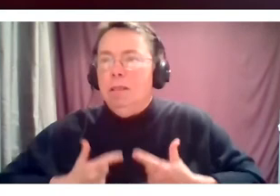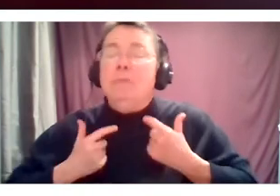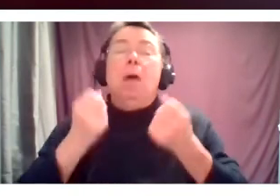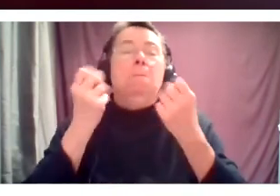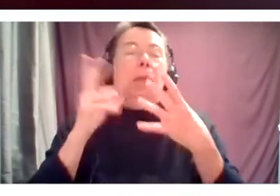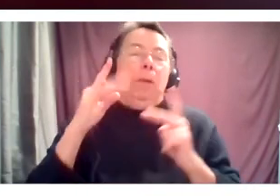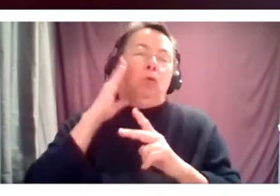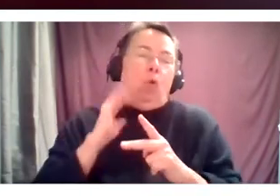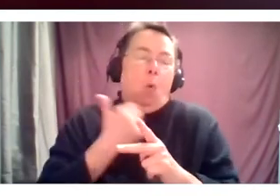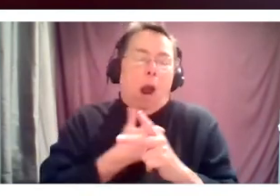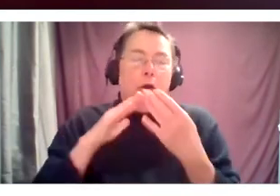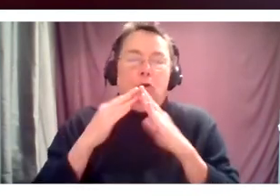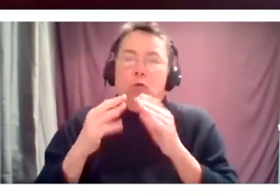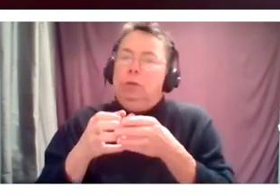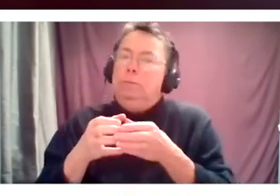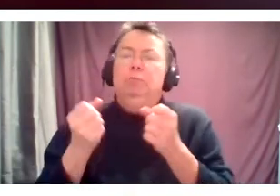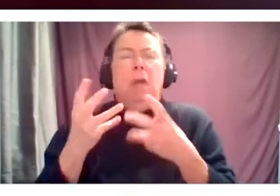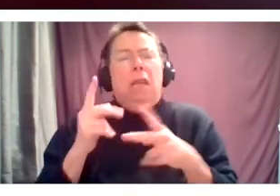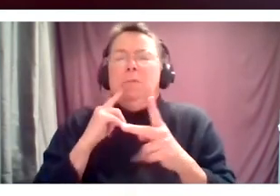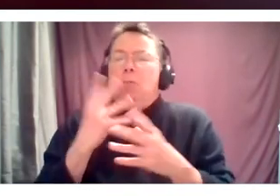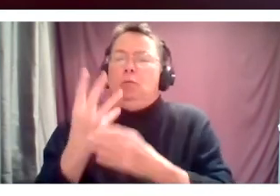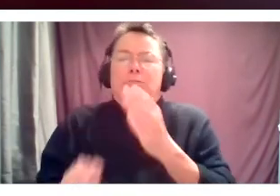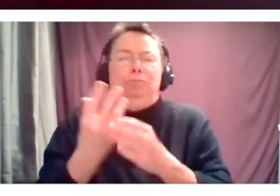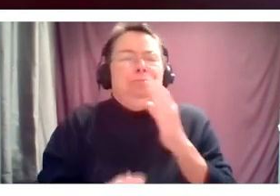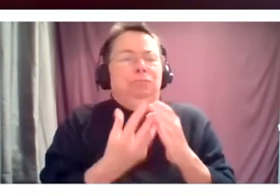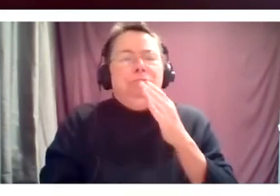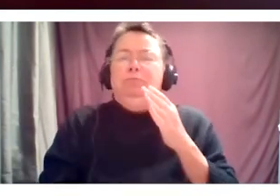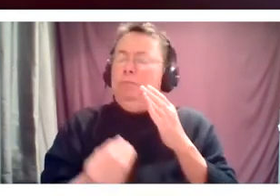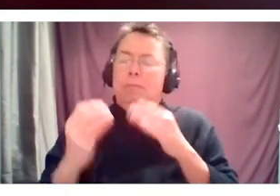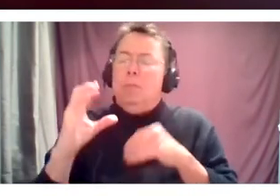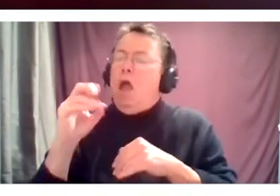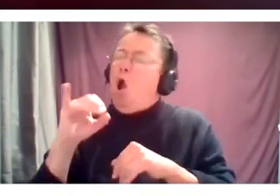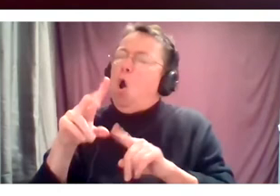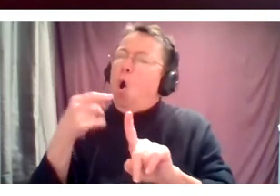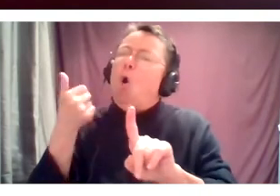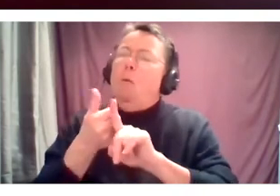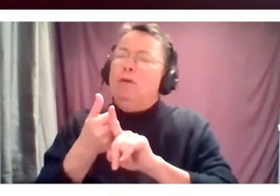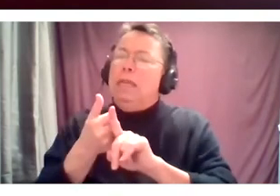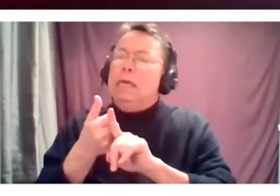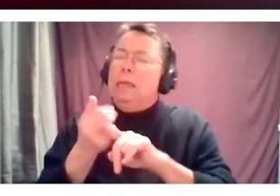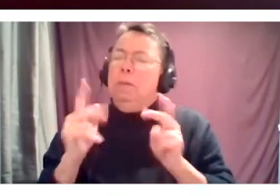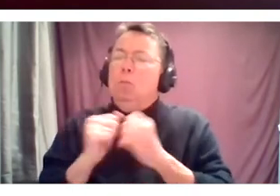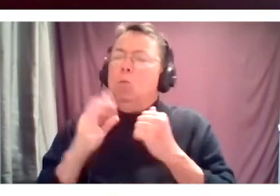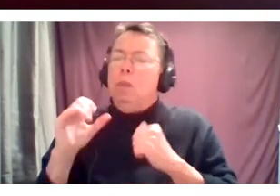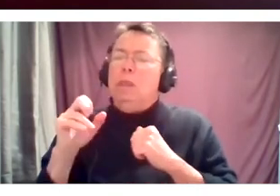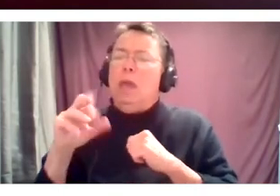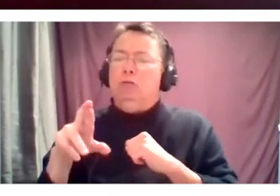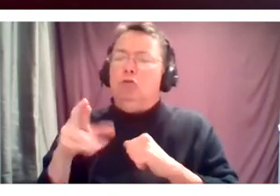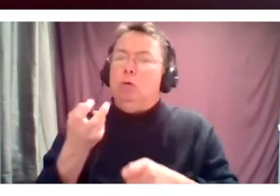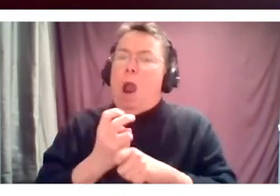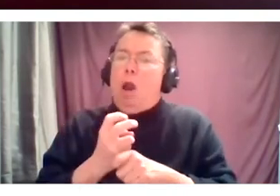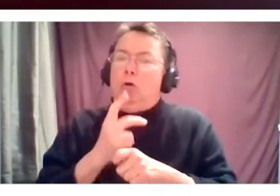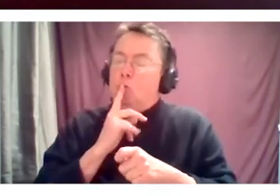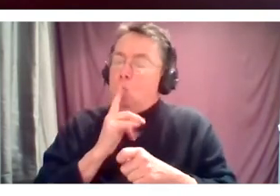lost members. COVID hit us very hard. And so we have grieved separately